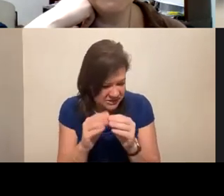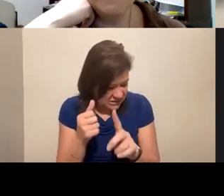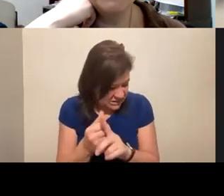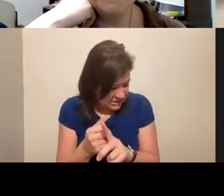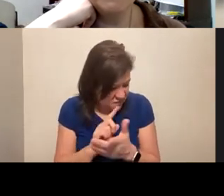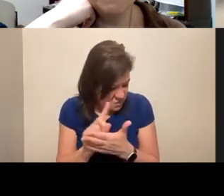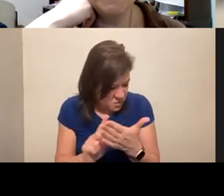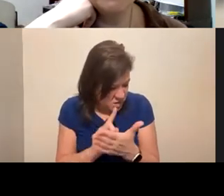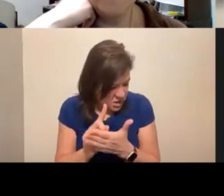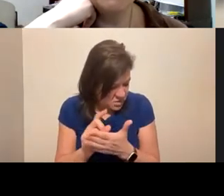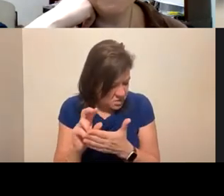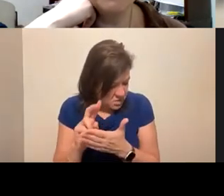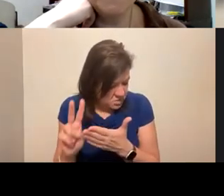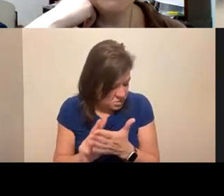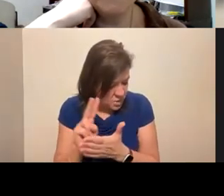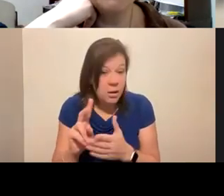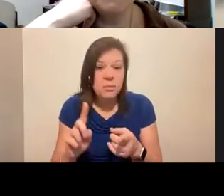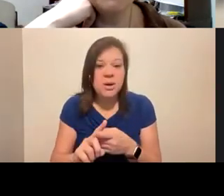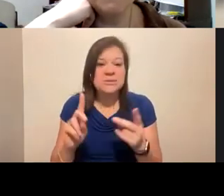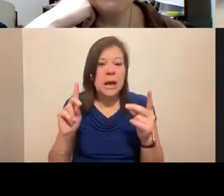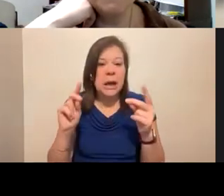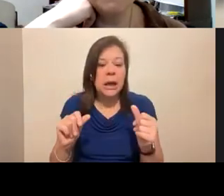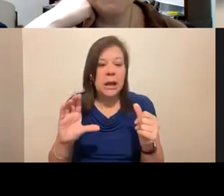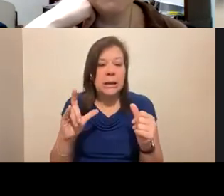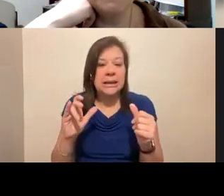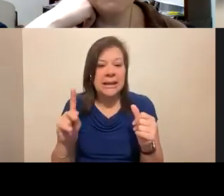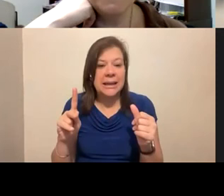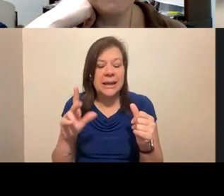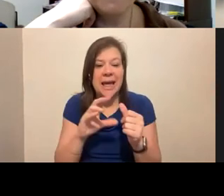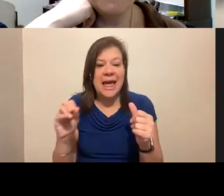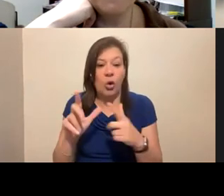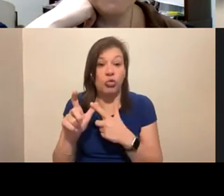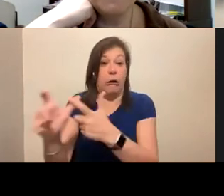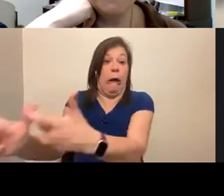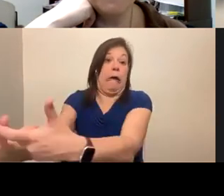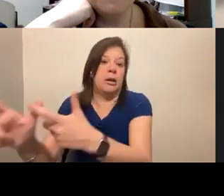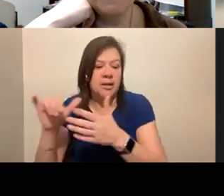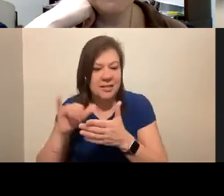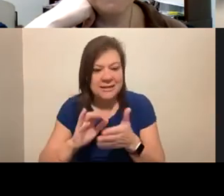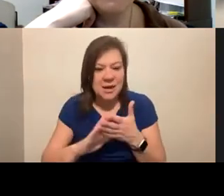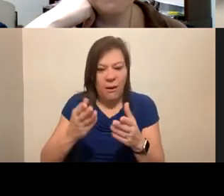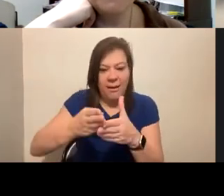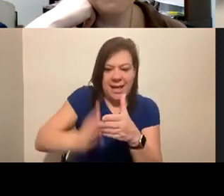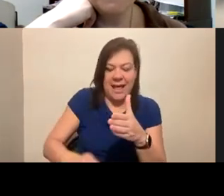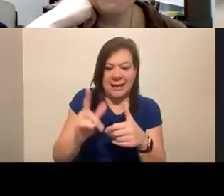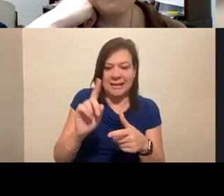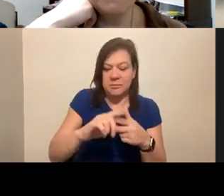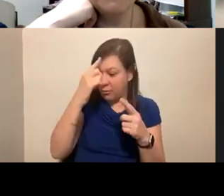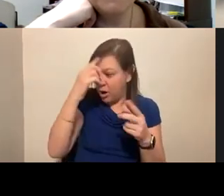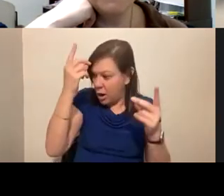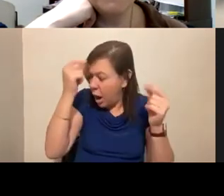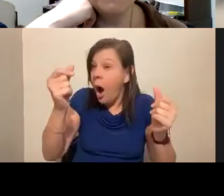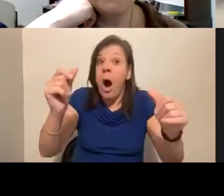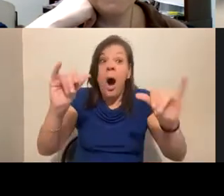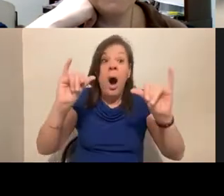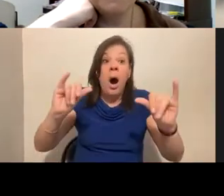two, but it was a click and a run, which is sometimes how I end the lead conference anyway, where my brain clicks and